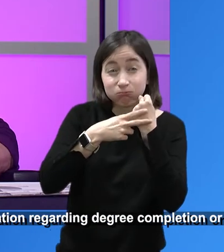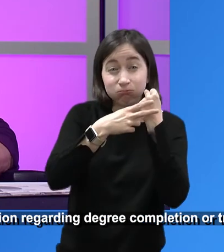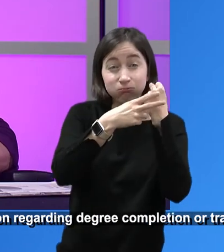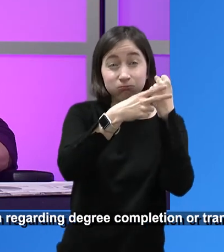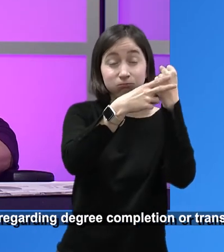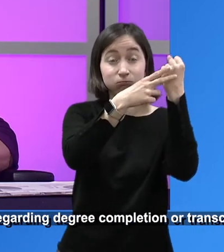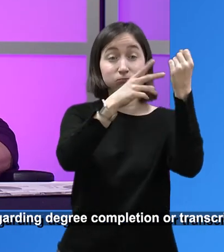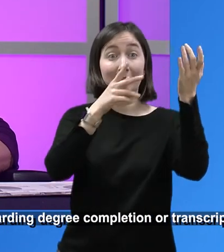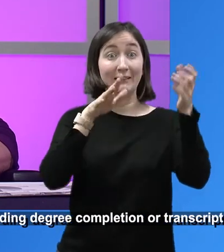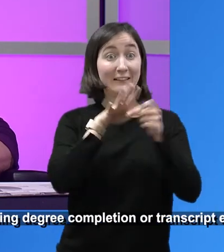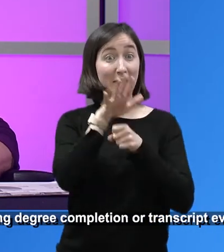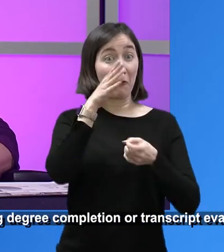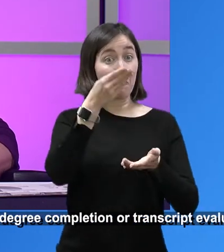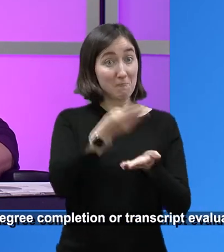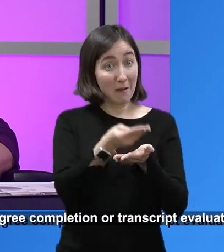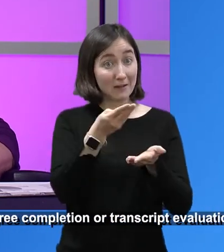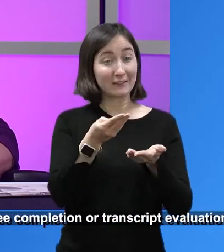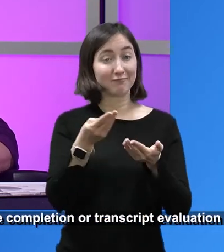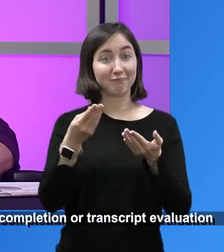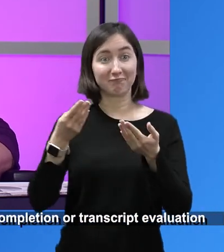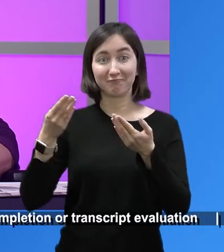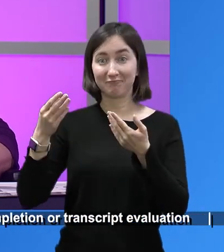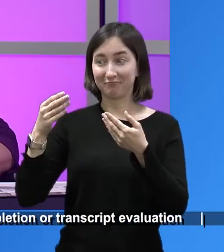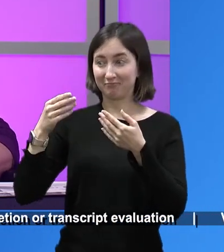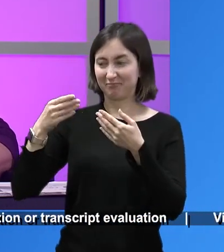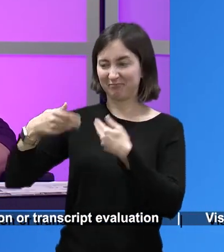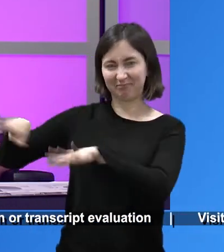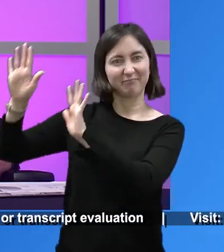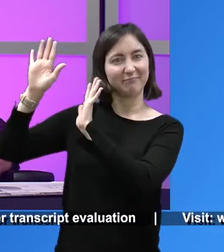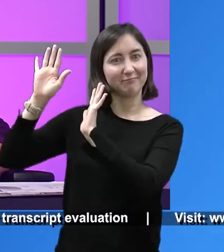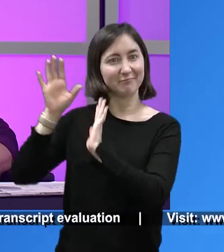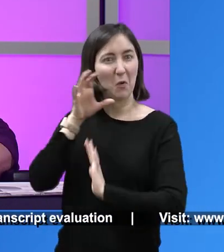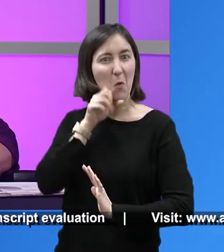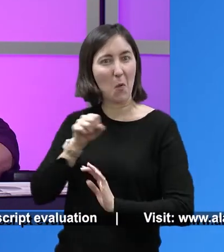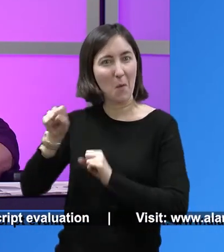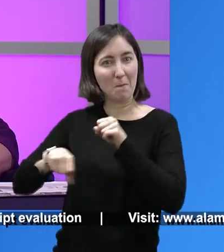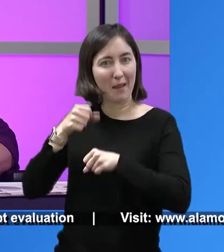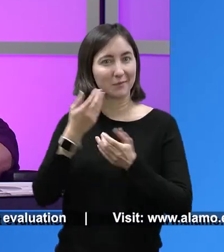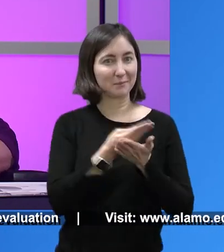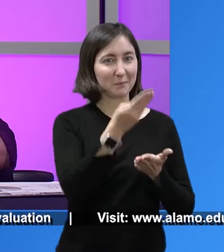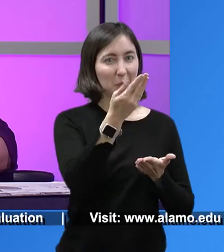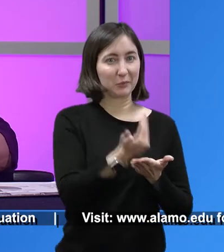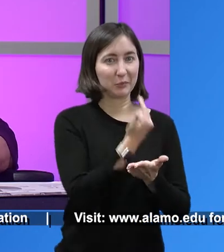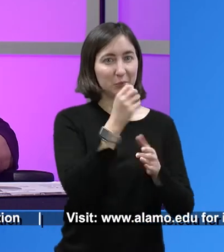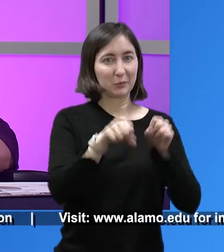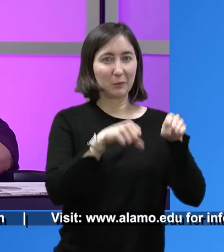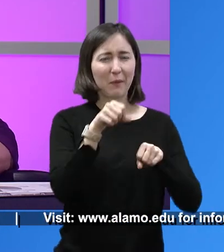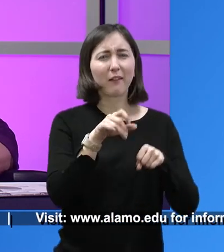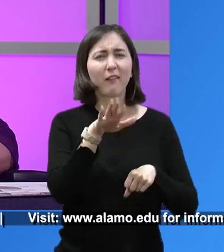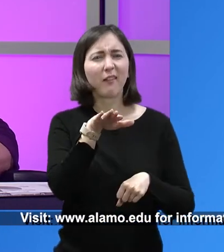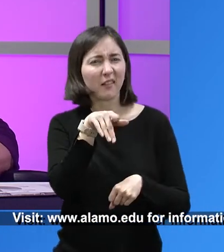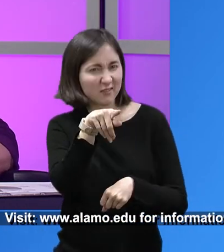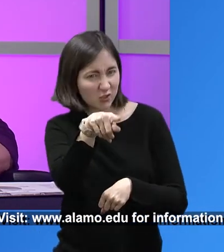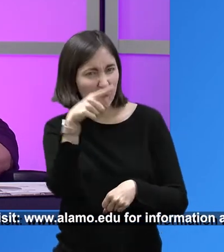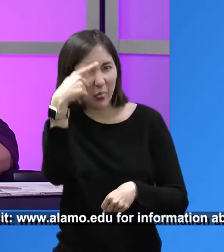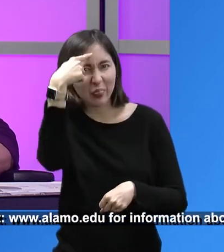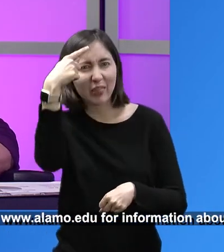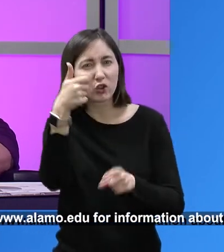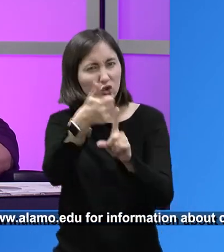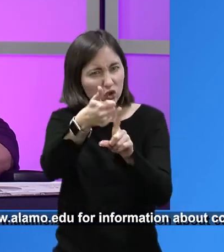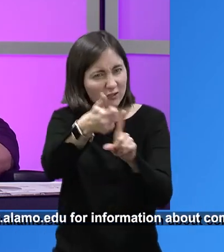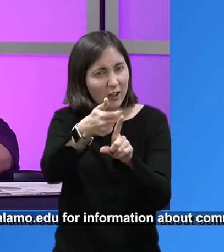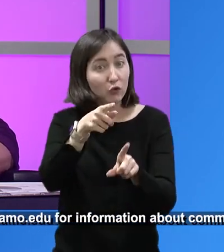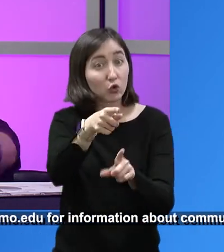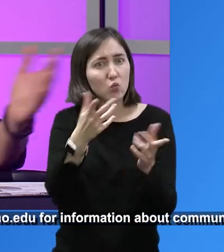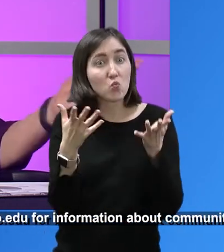today, think about your first memory. What was it that made you say, ha, I want to be an entrepreneur. I want to own my own business. Why was that?